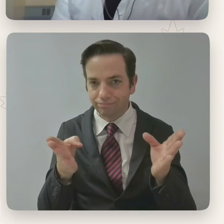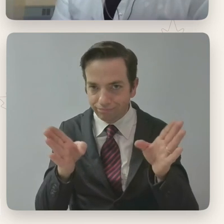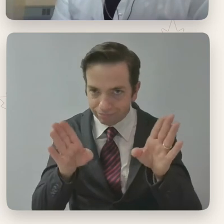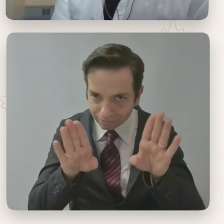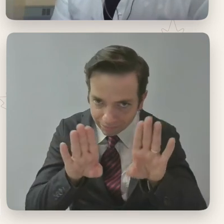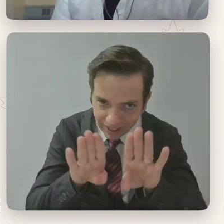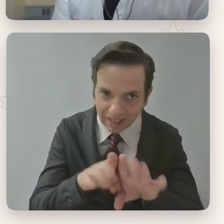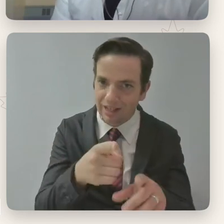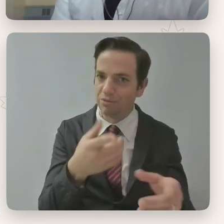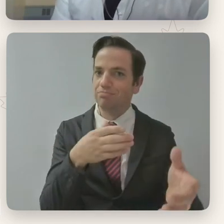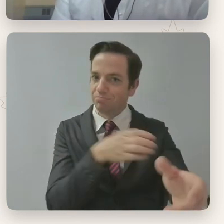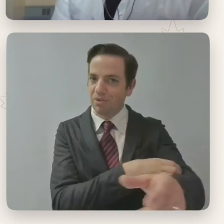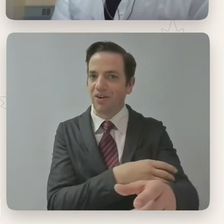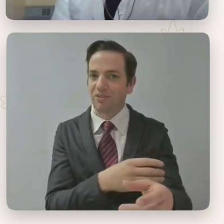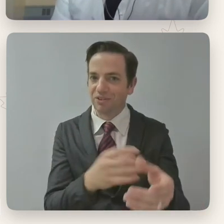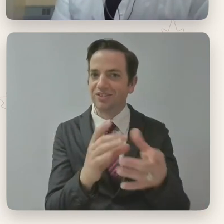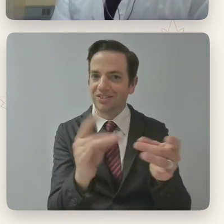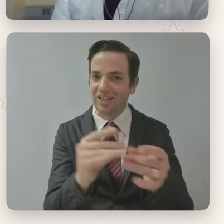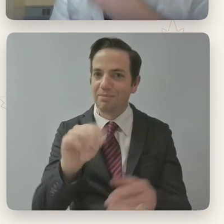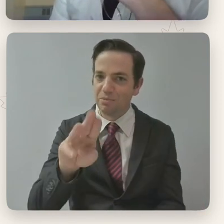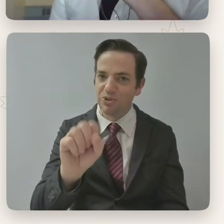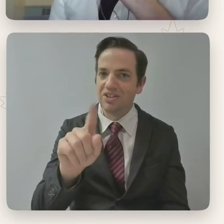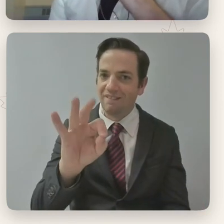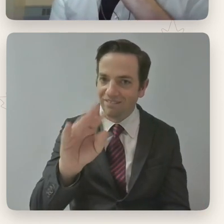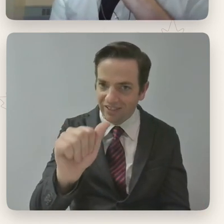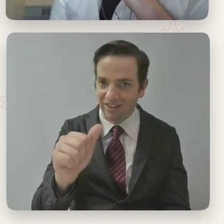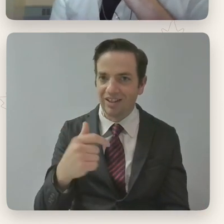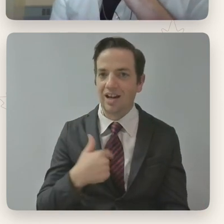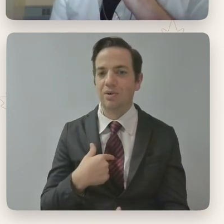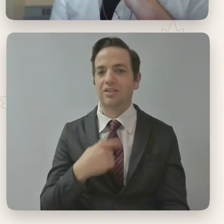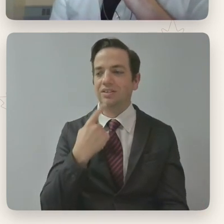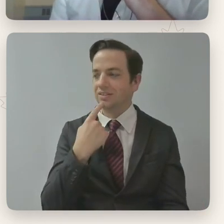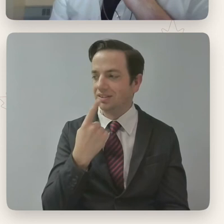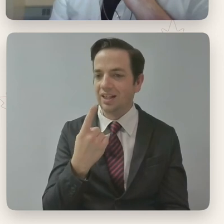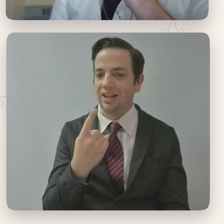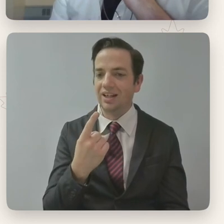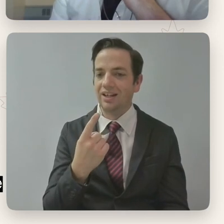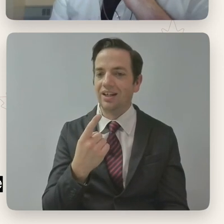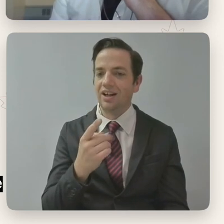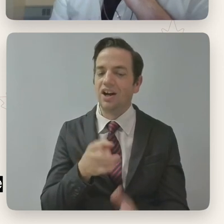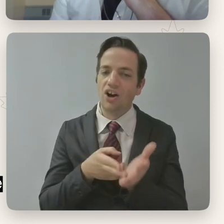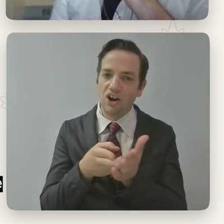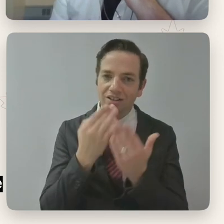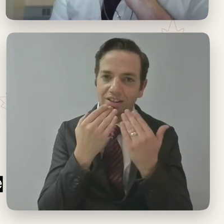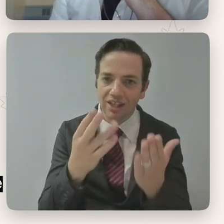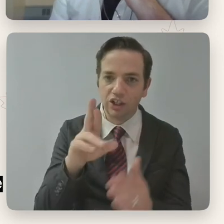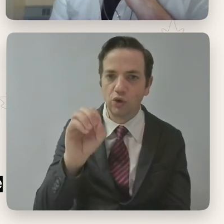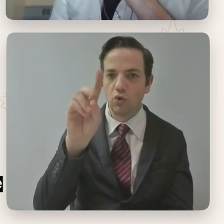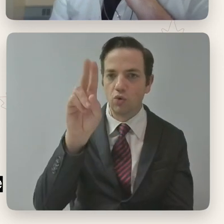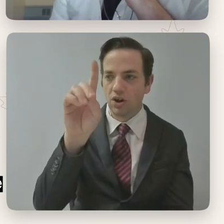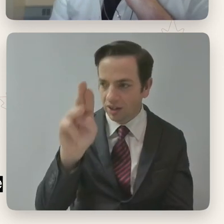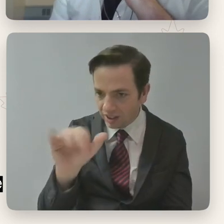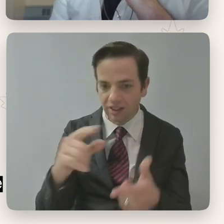powerful note, uh, from Mustafa. Uh, I want to extend my sincere thanks to everybody on this panel. Thank you to Rodney and George and Mustafa